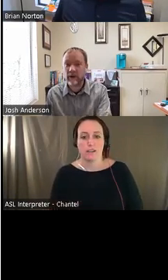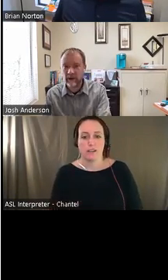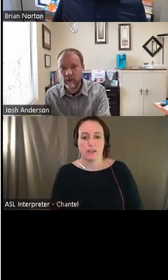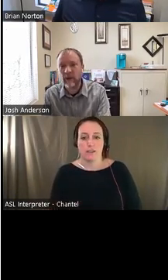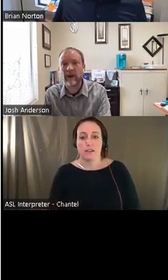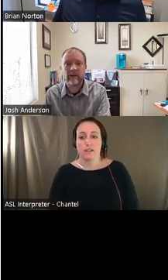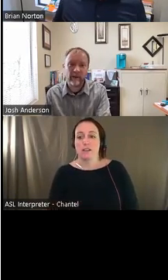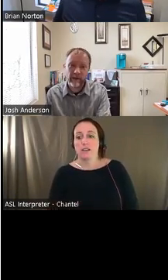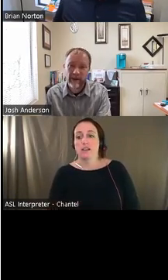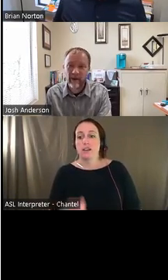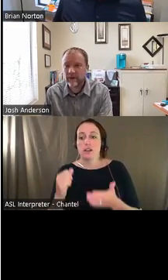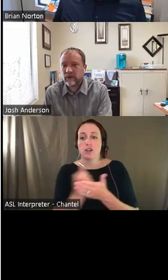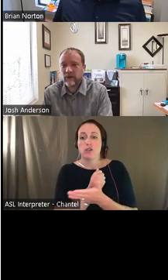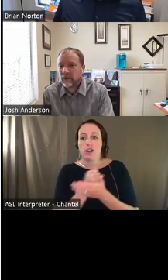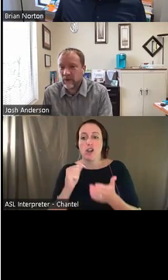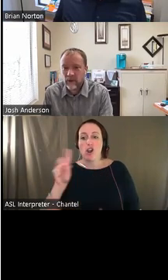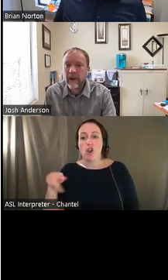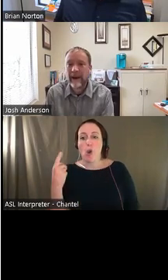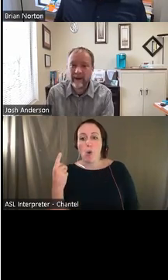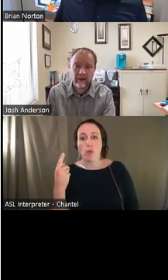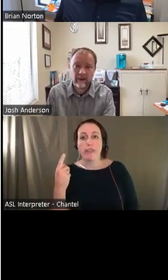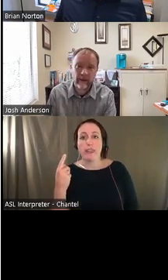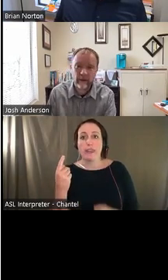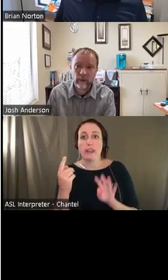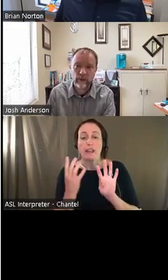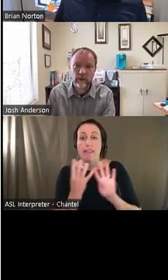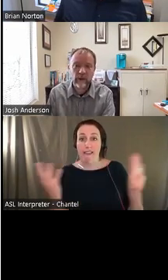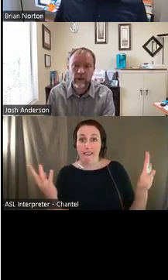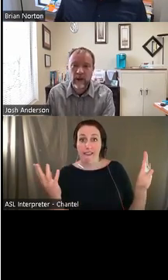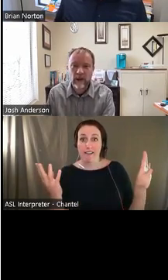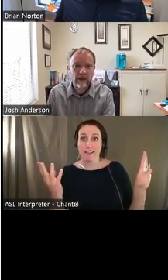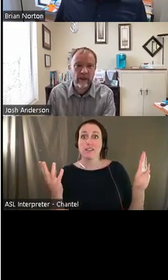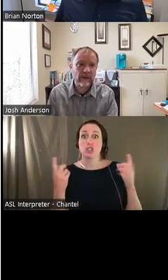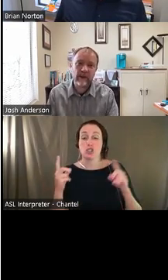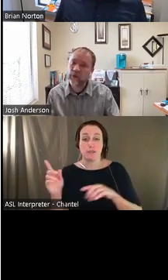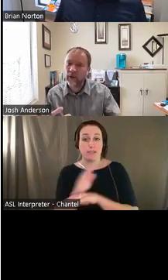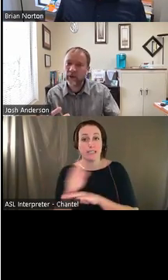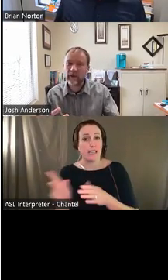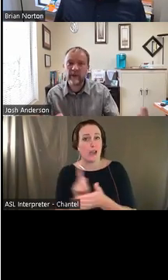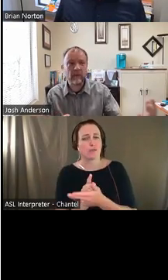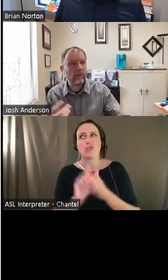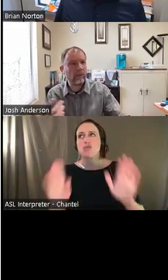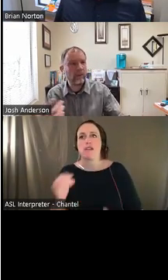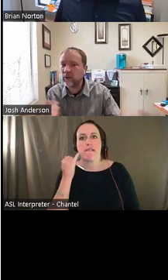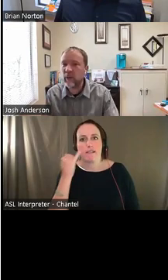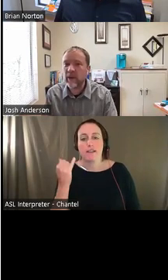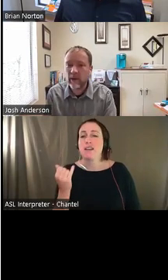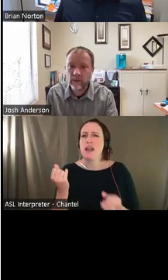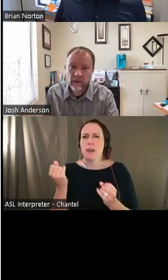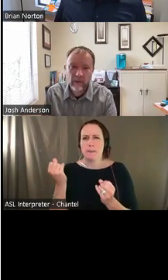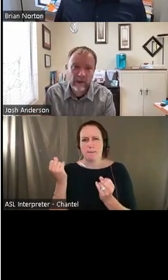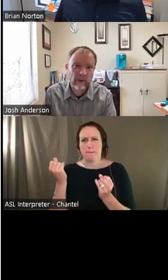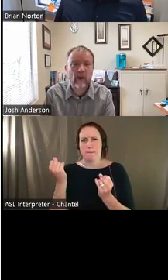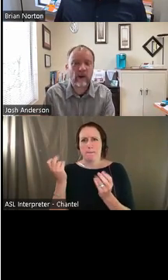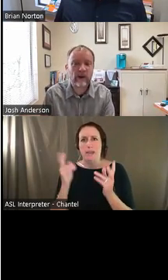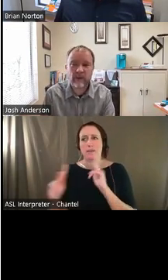Have a credit card only line during peak hours. It's a great idea. mean, a lot of folks are, uh, especially at the pharmacy, probably using maybe a